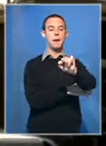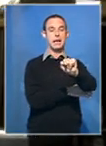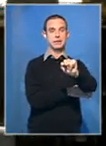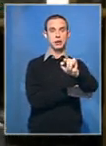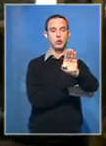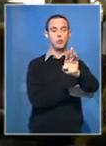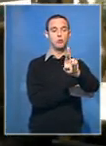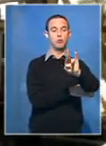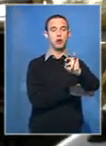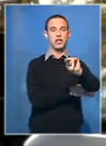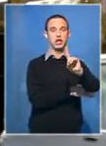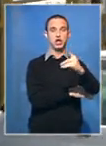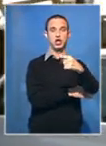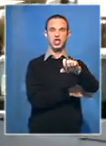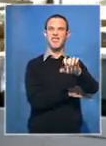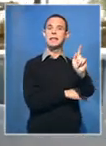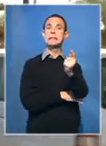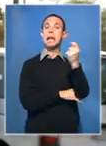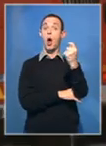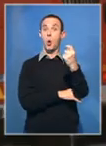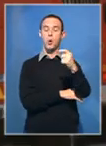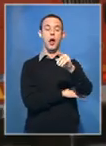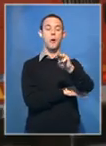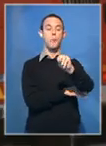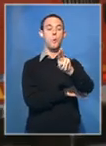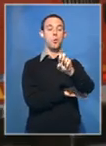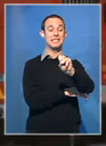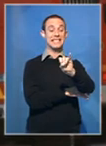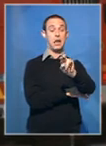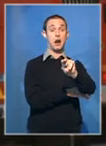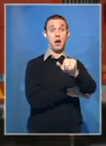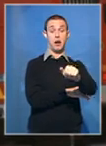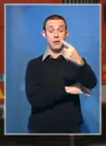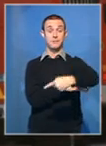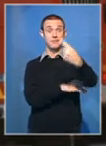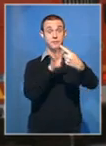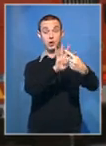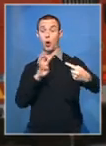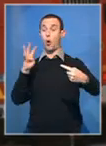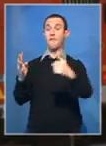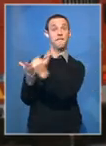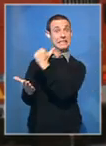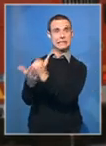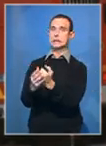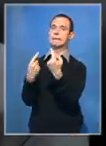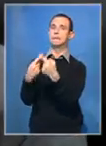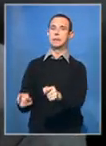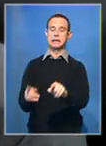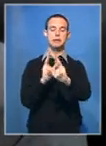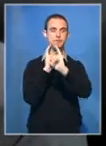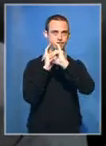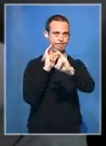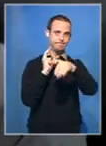way bridge, and passengers didn't disembark. Two Zimbabweans are reported to be among the victims.